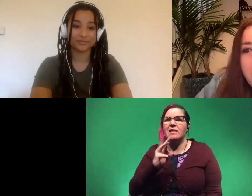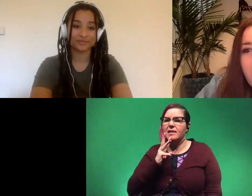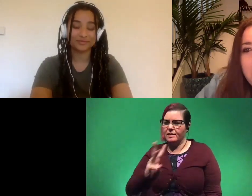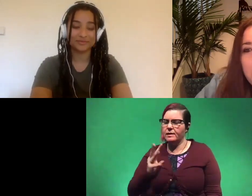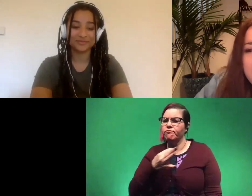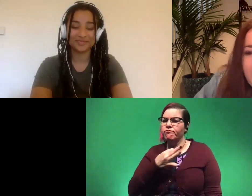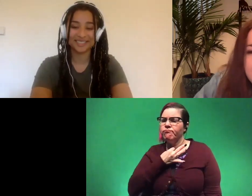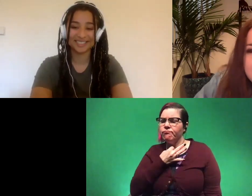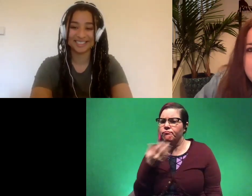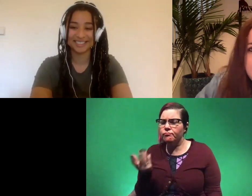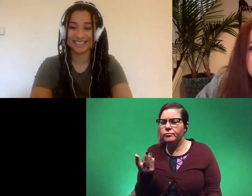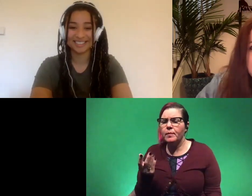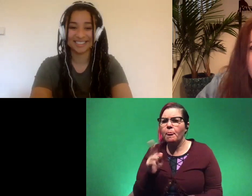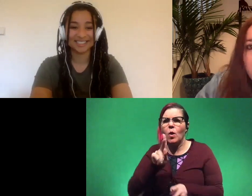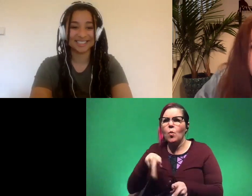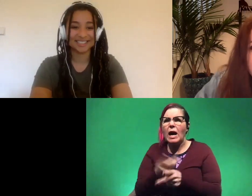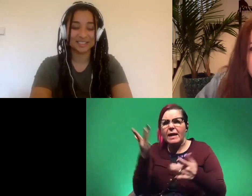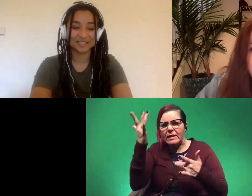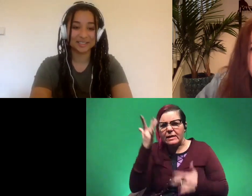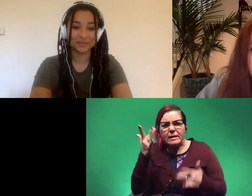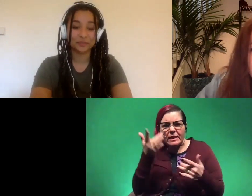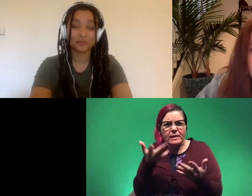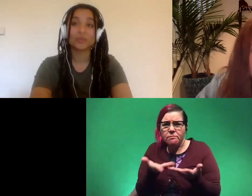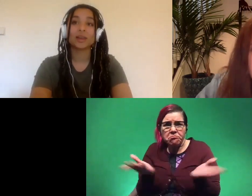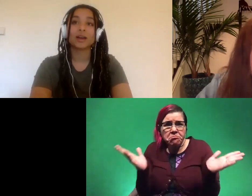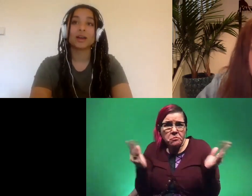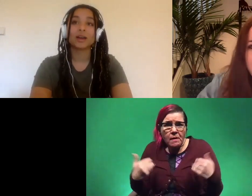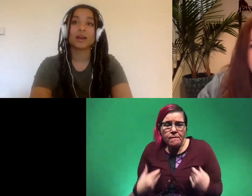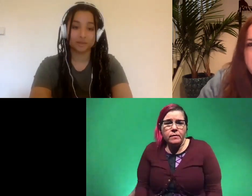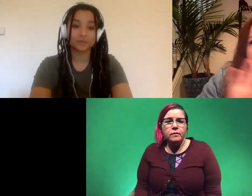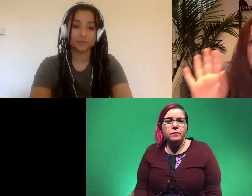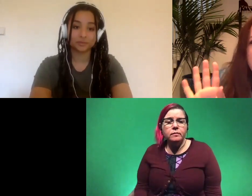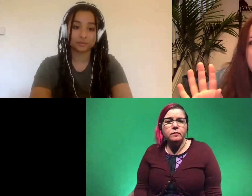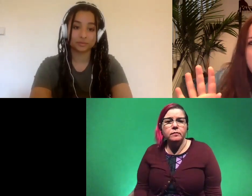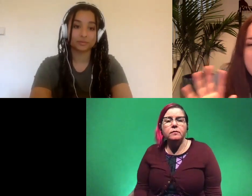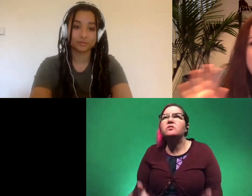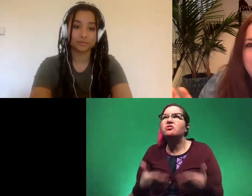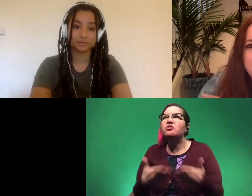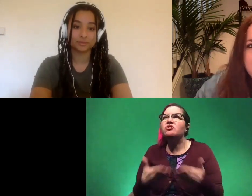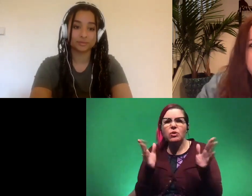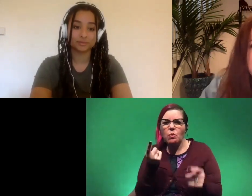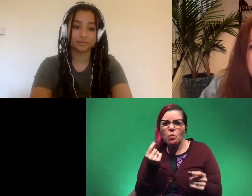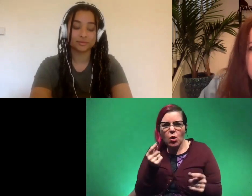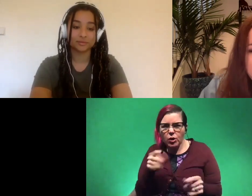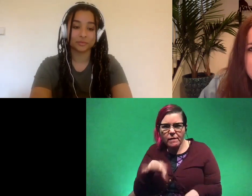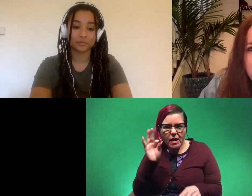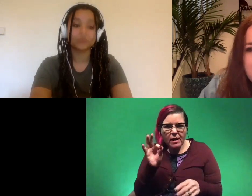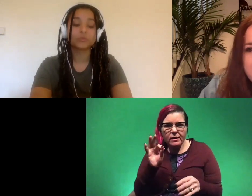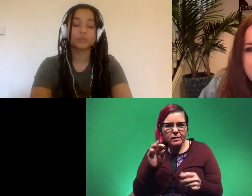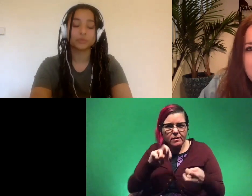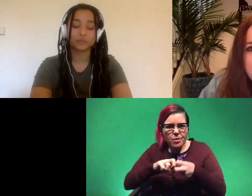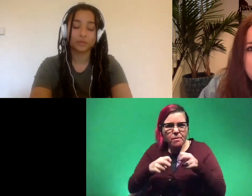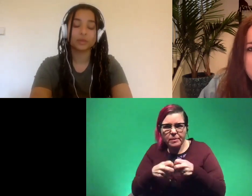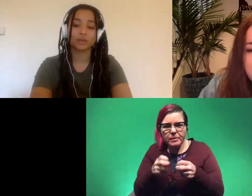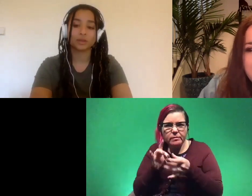know um what kind of diseases are there or what kind of like just generally what do you like encounter that you see problems uh